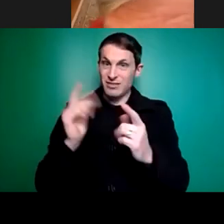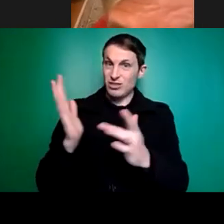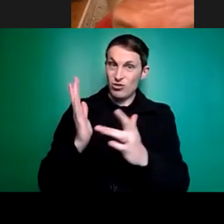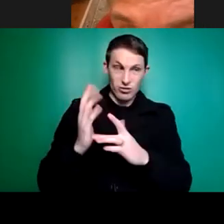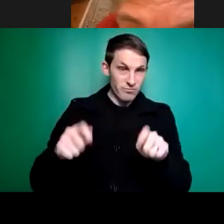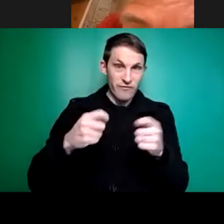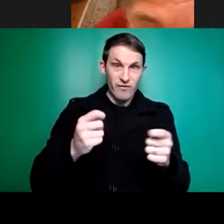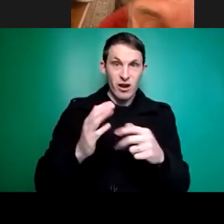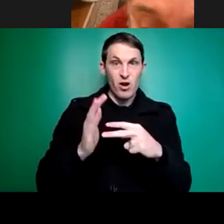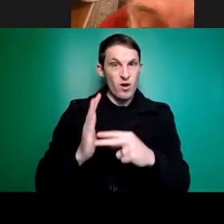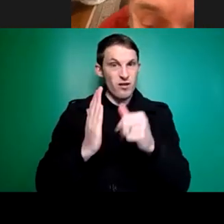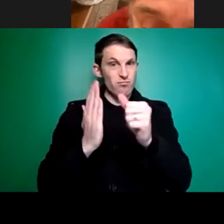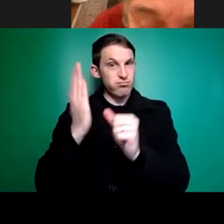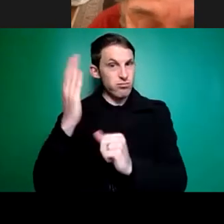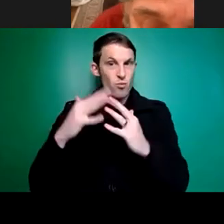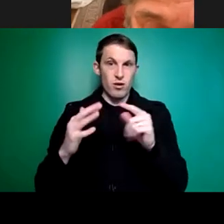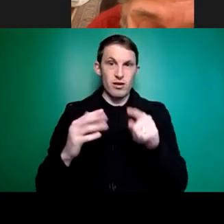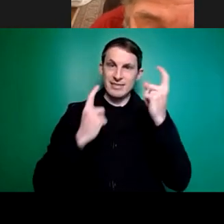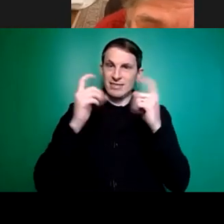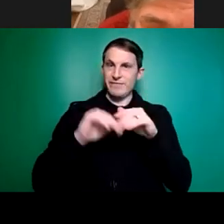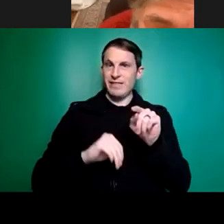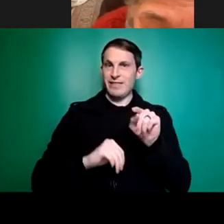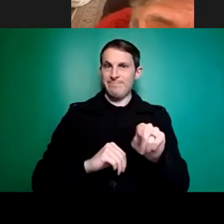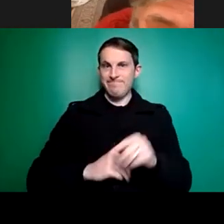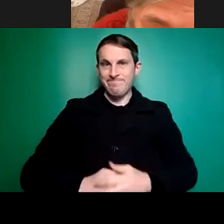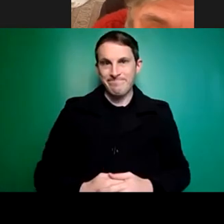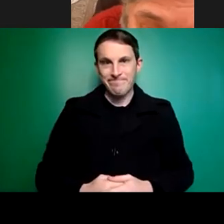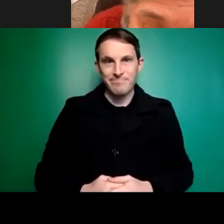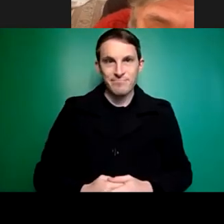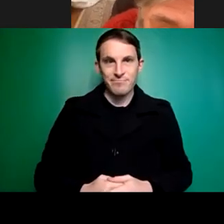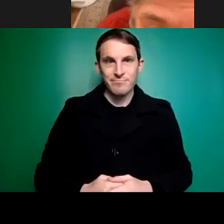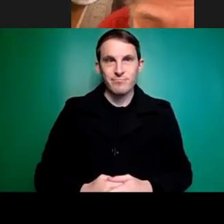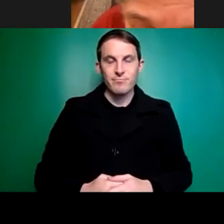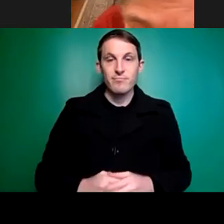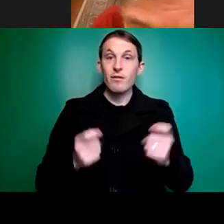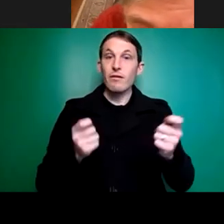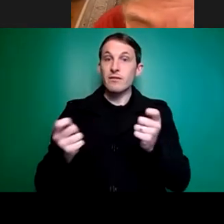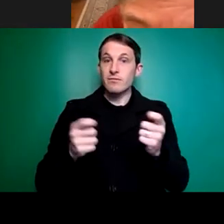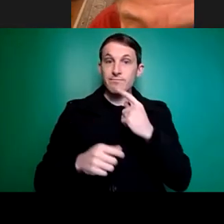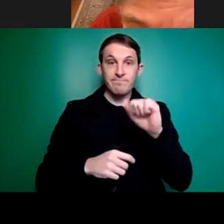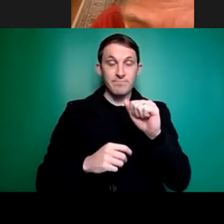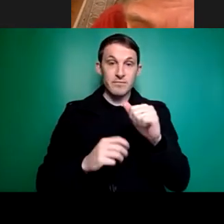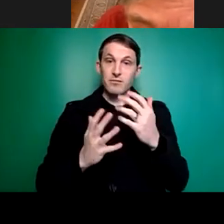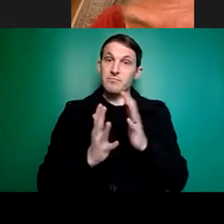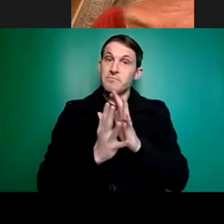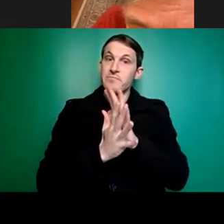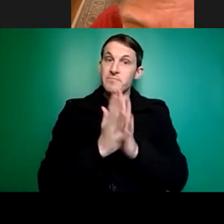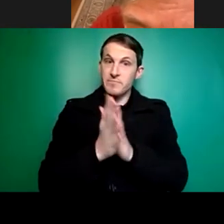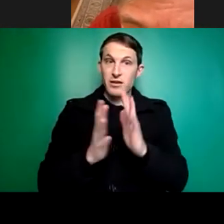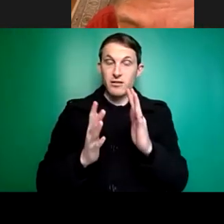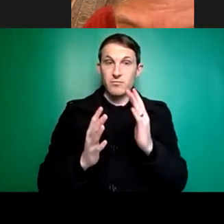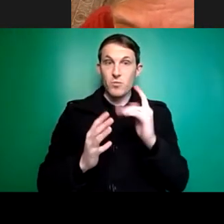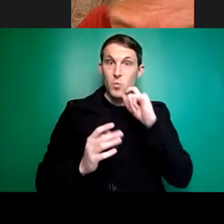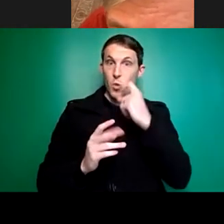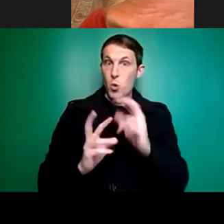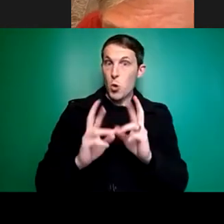another thing to consider. Yeah. And I mean, one would hope that the increased funding